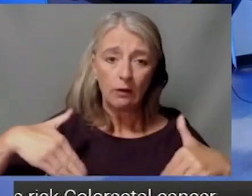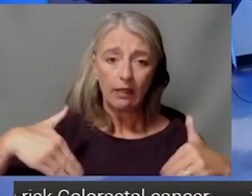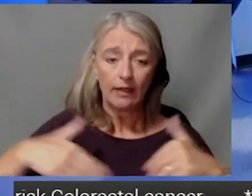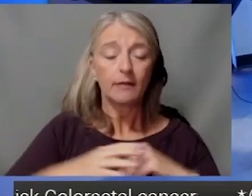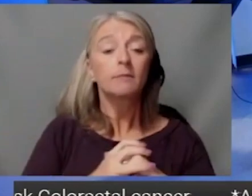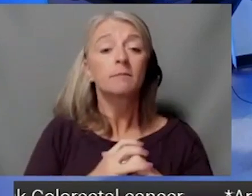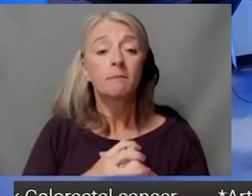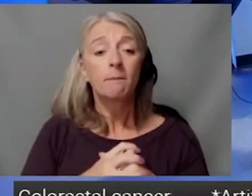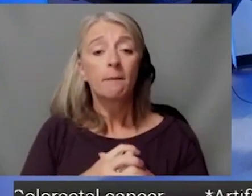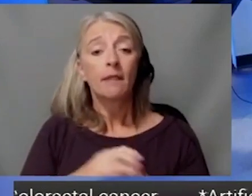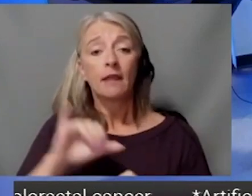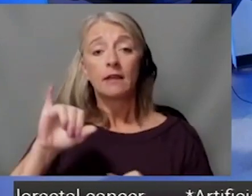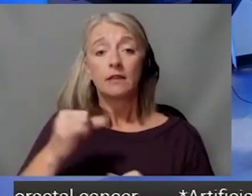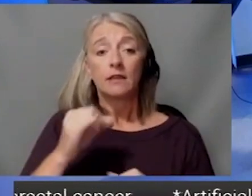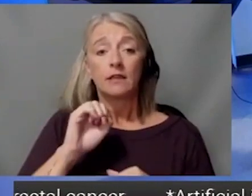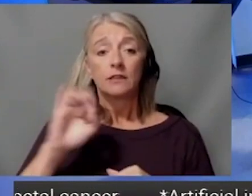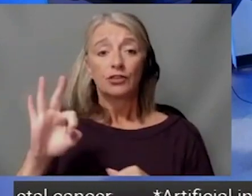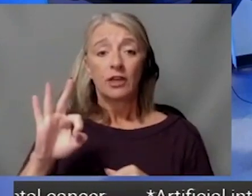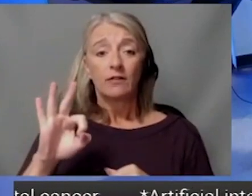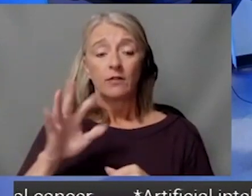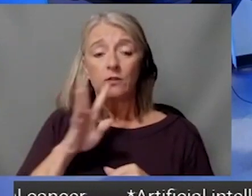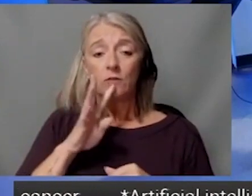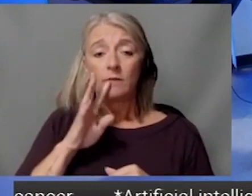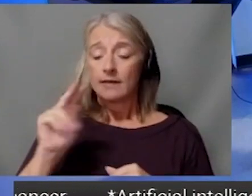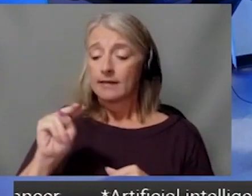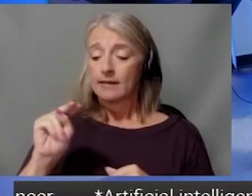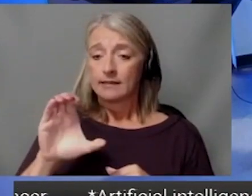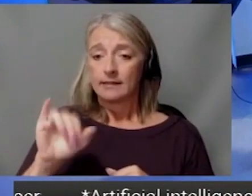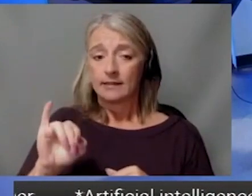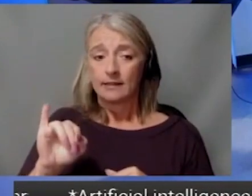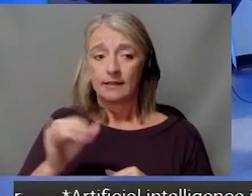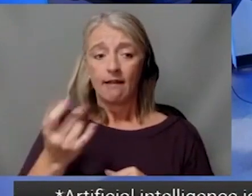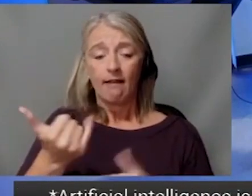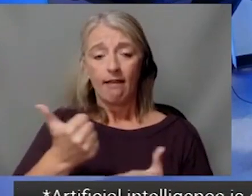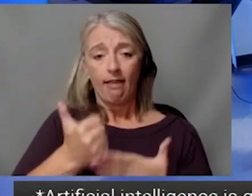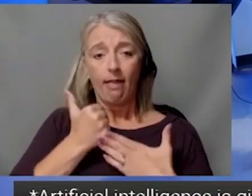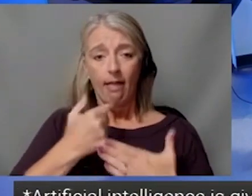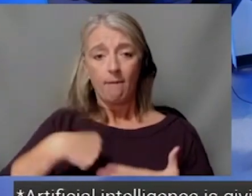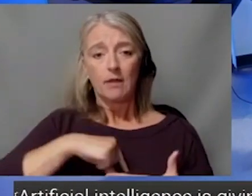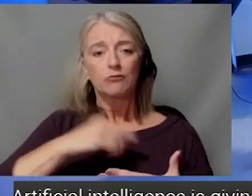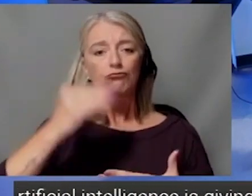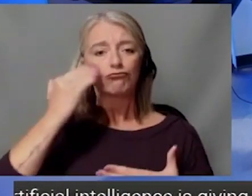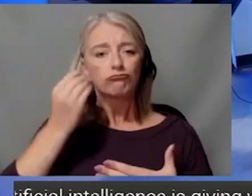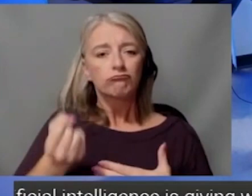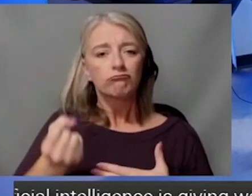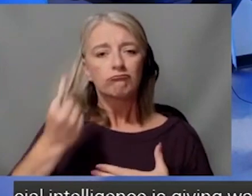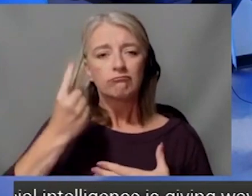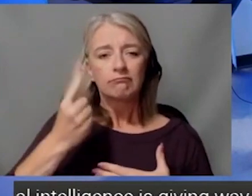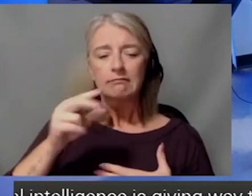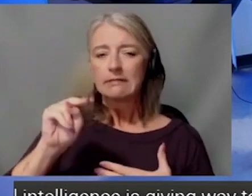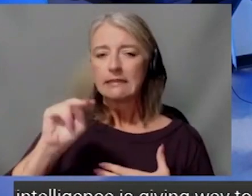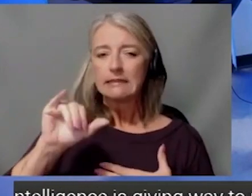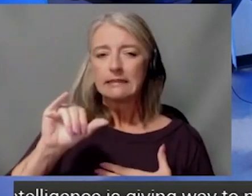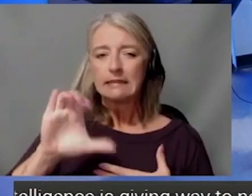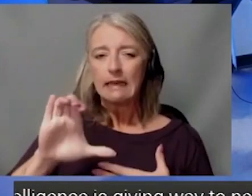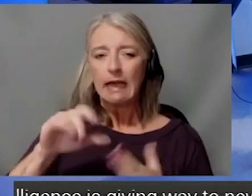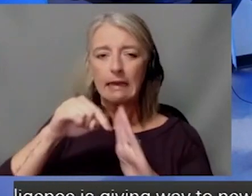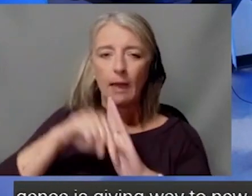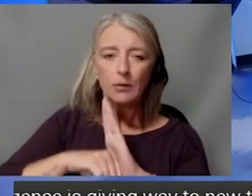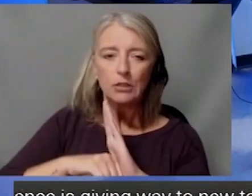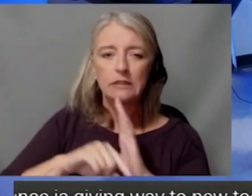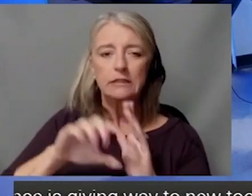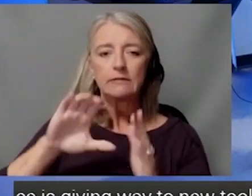about NCI, help people know and understand what NCI comprehensive means, what it will mean for people living close to our